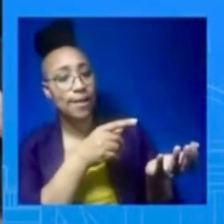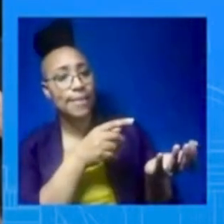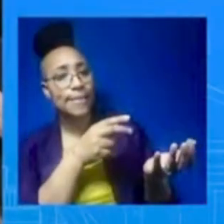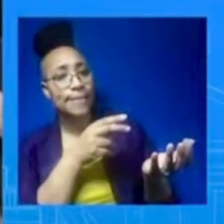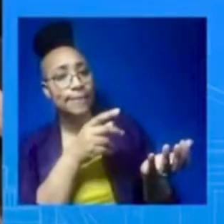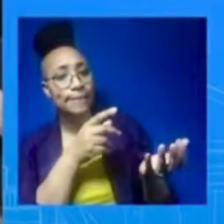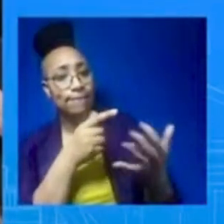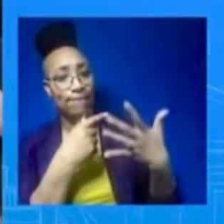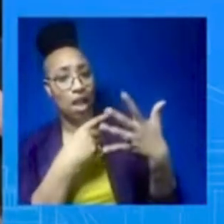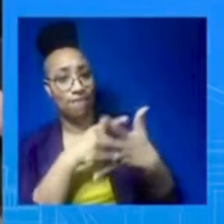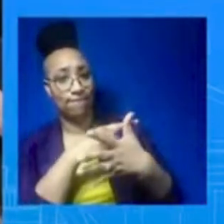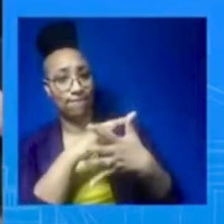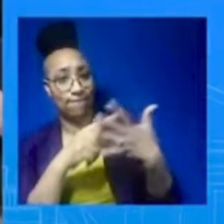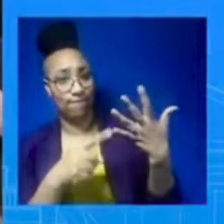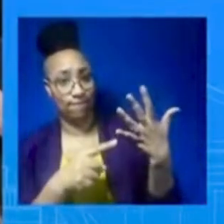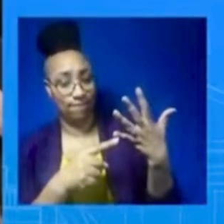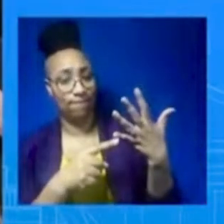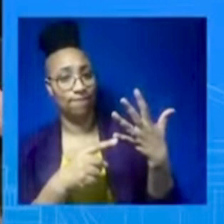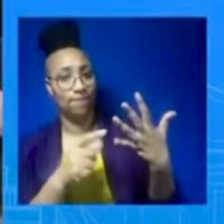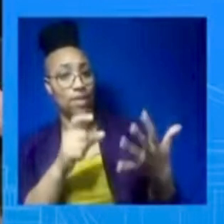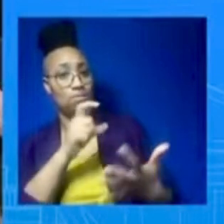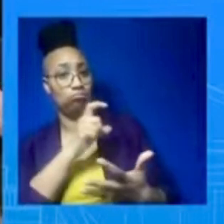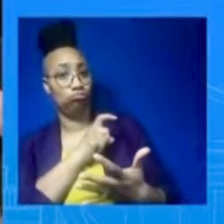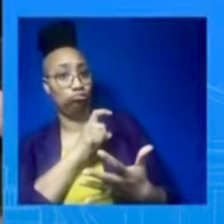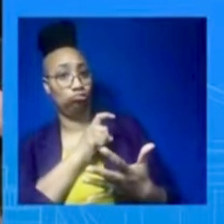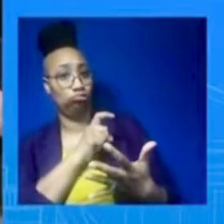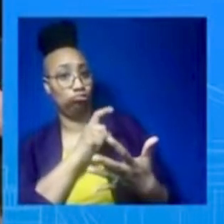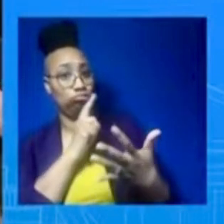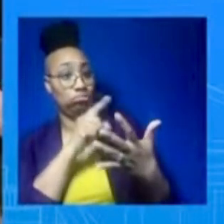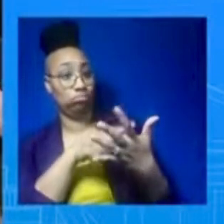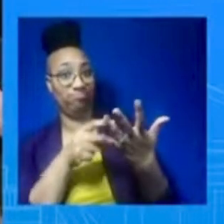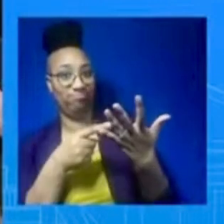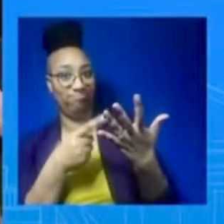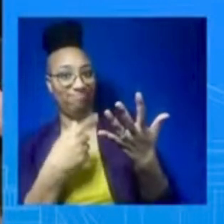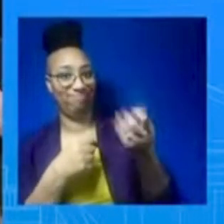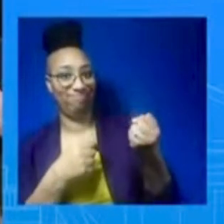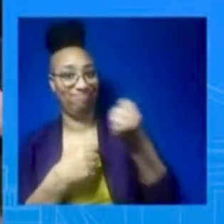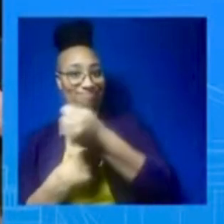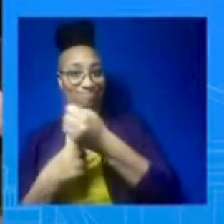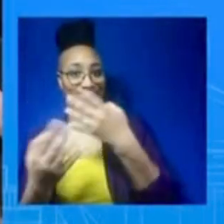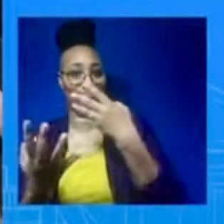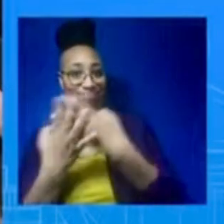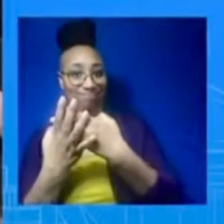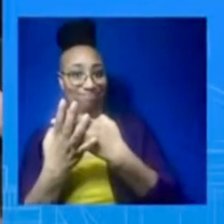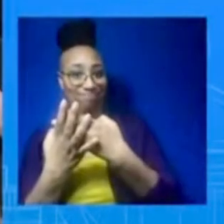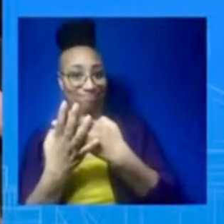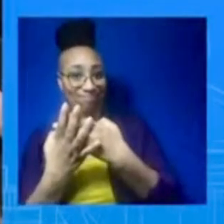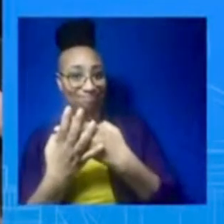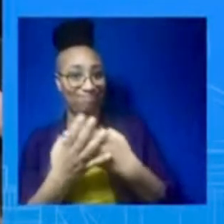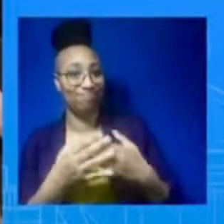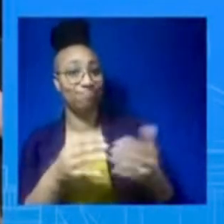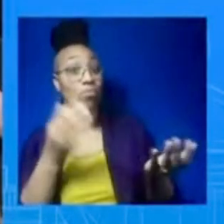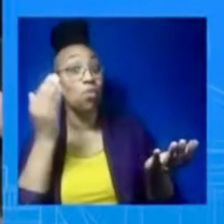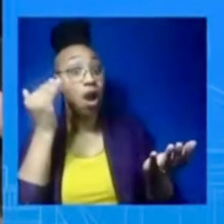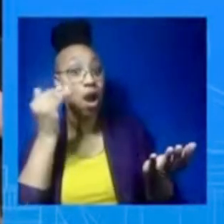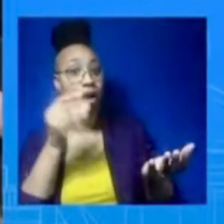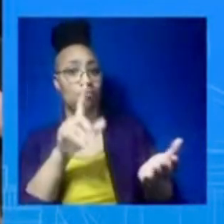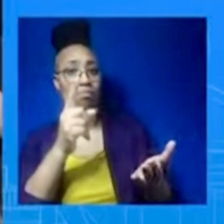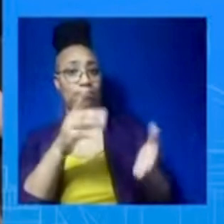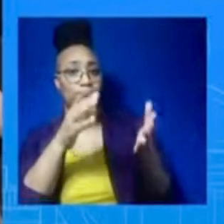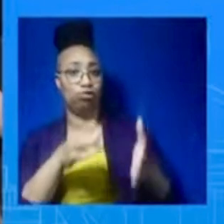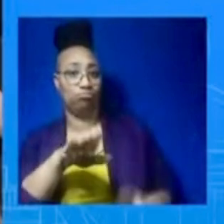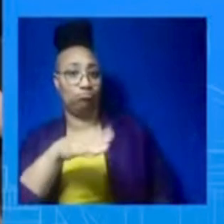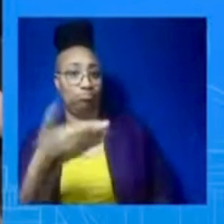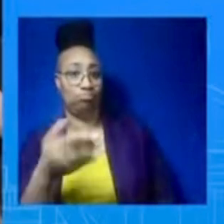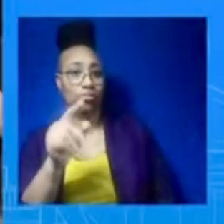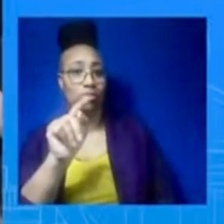before the funeral. saw the Vice President there. The people there want change, the policing system. Does the White House believe that that can